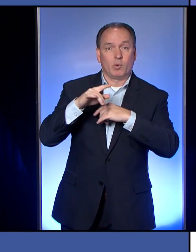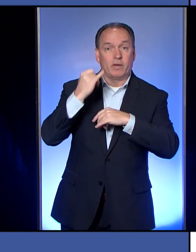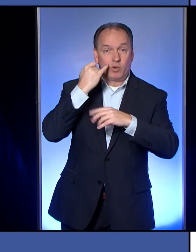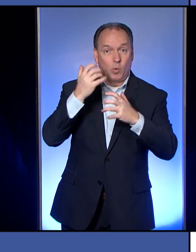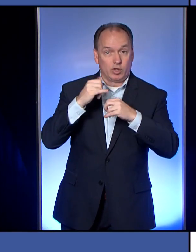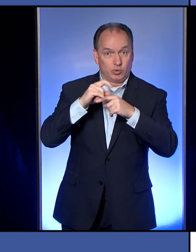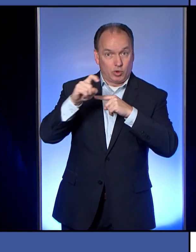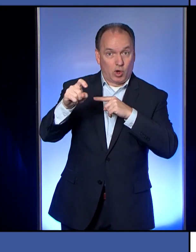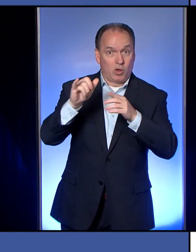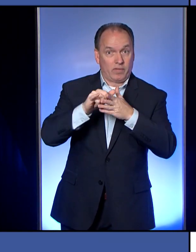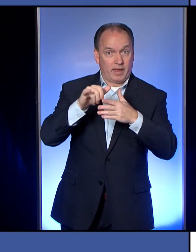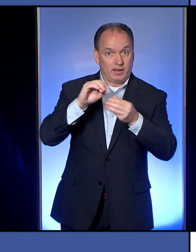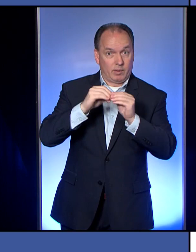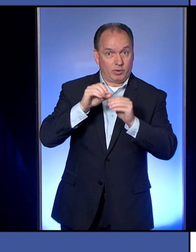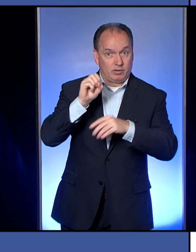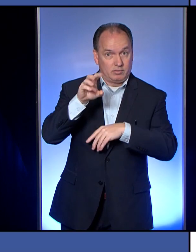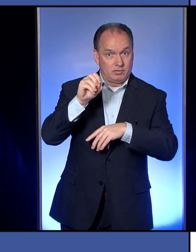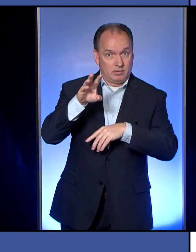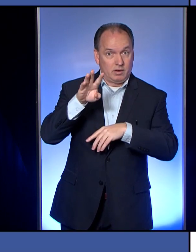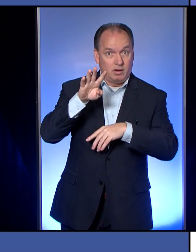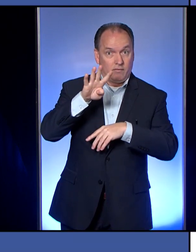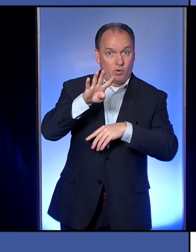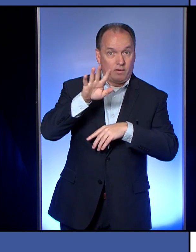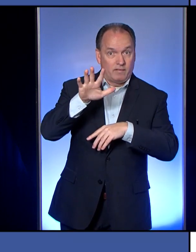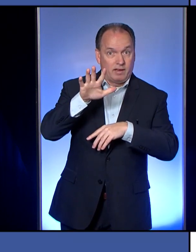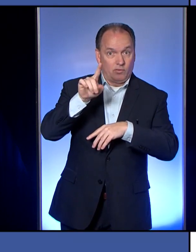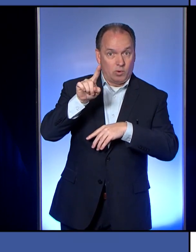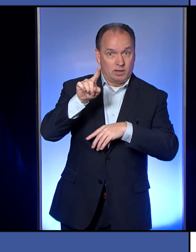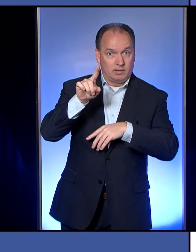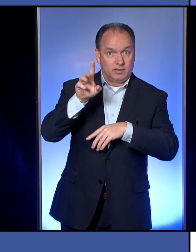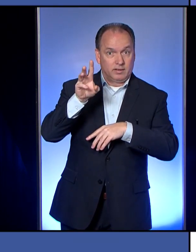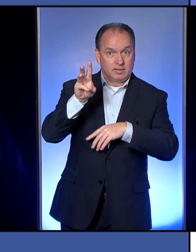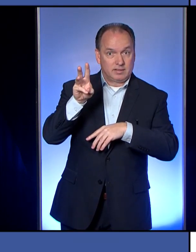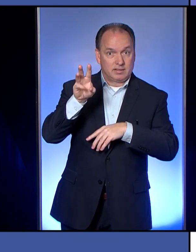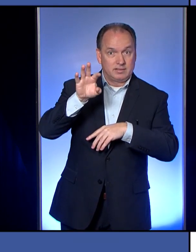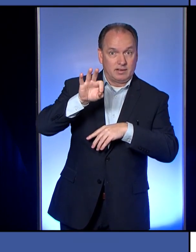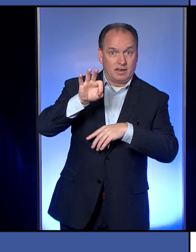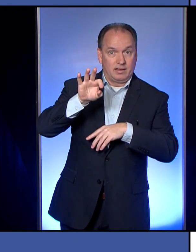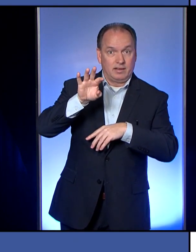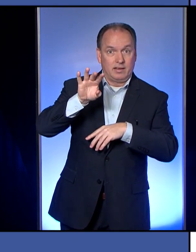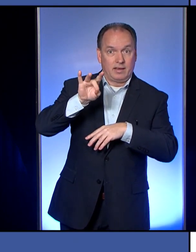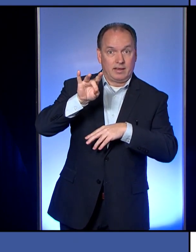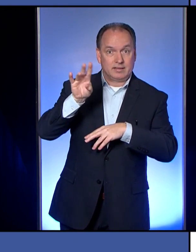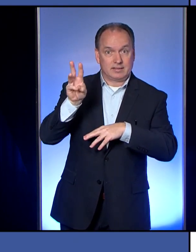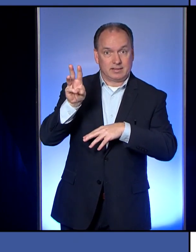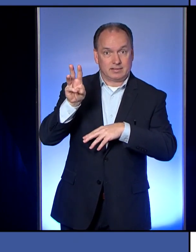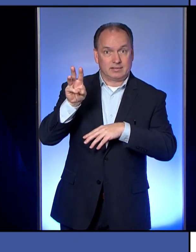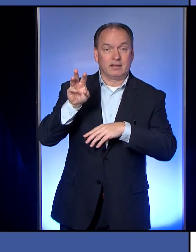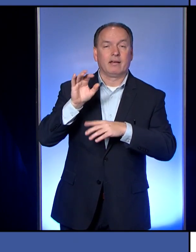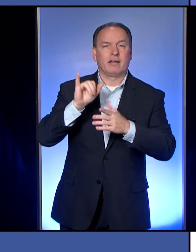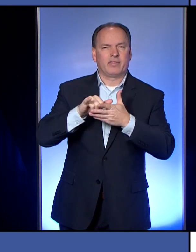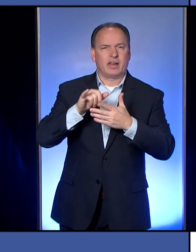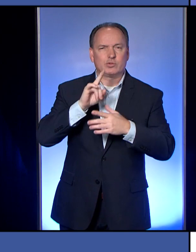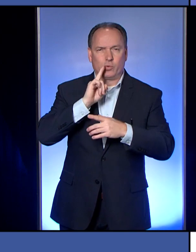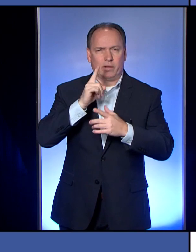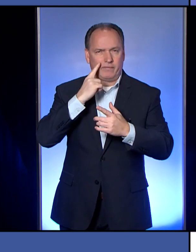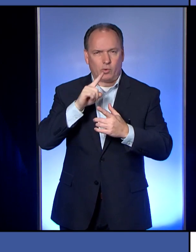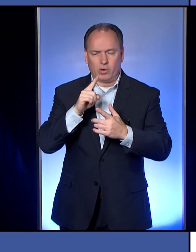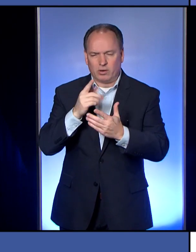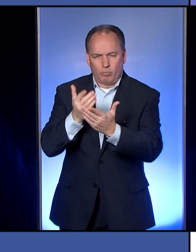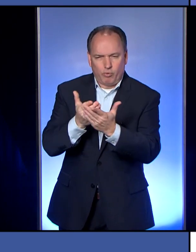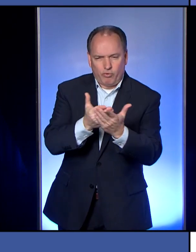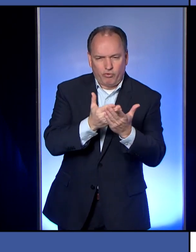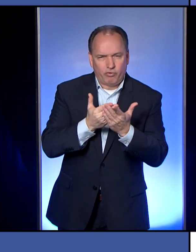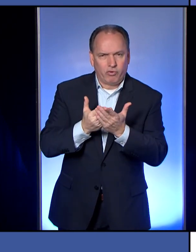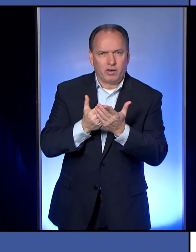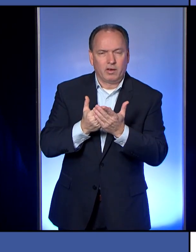call it. And that number is 451-6986. And that is really to just verify things